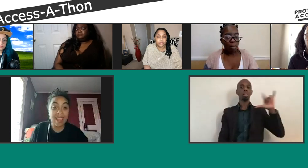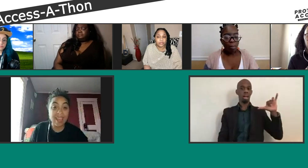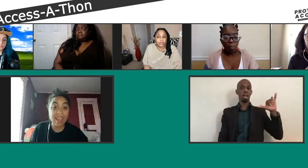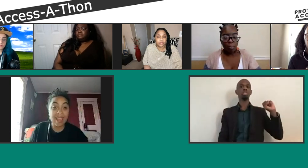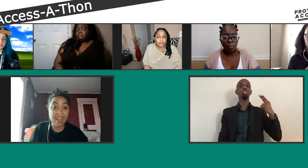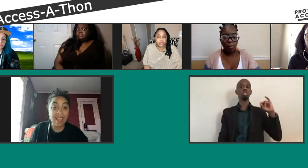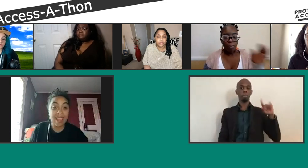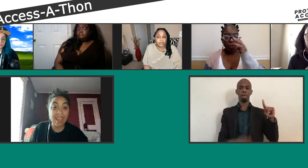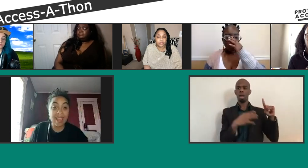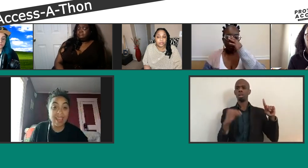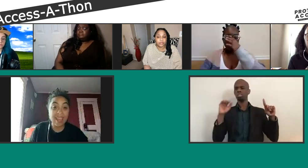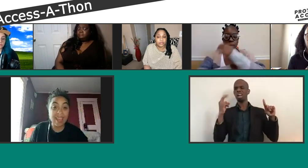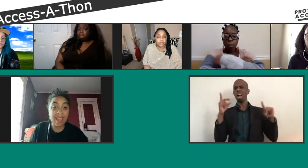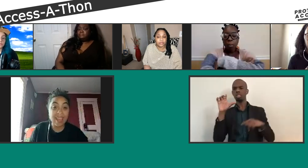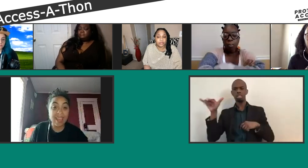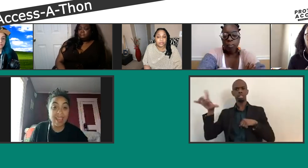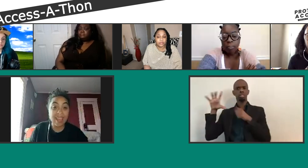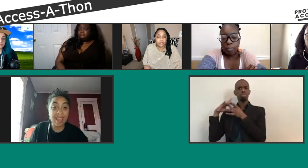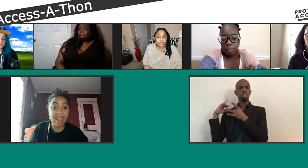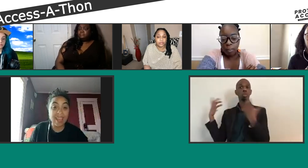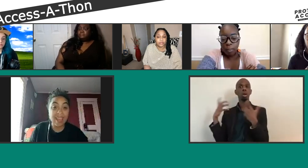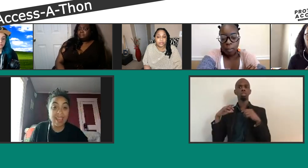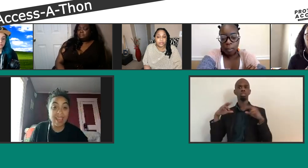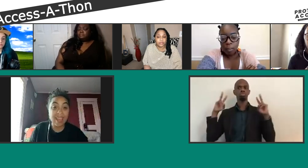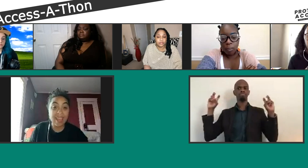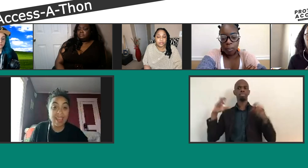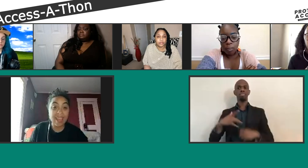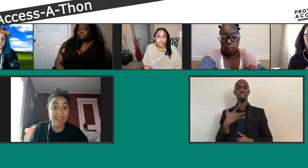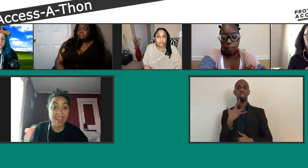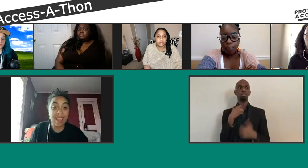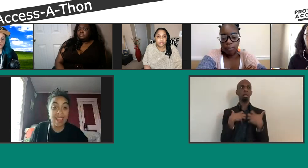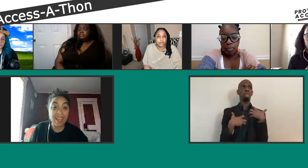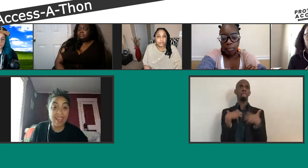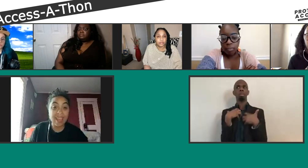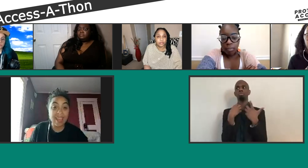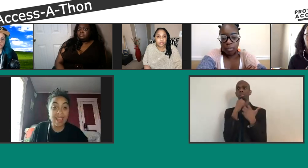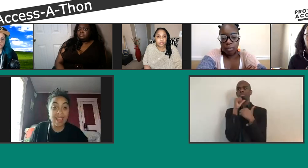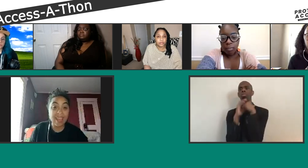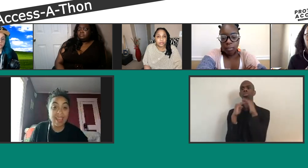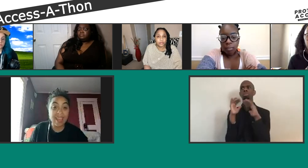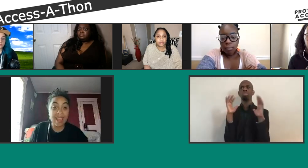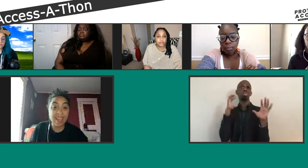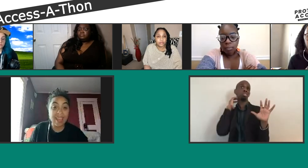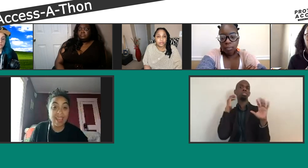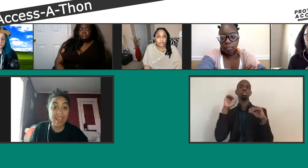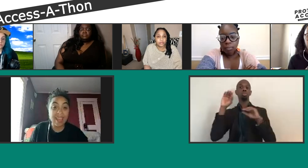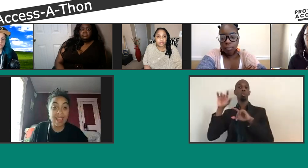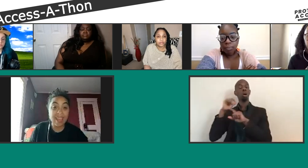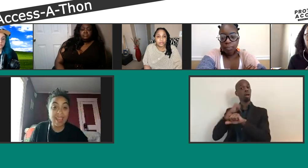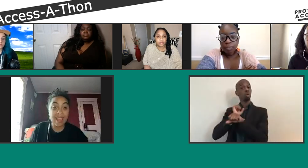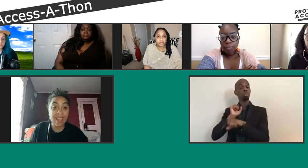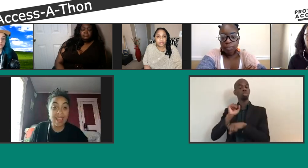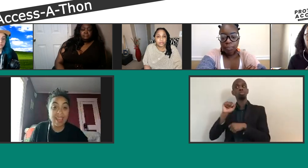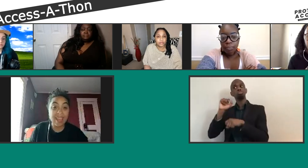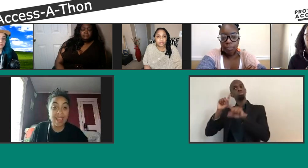mentioned about being uncomfortable and so thinking about from, I work in universities